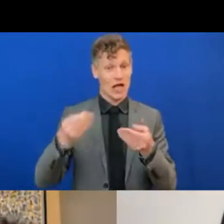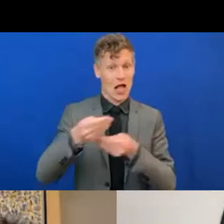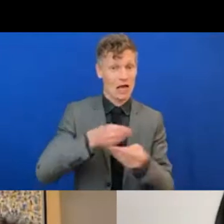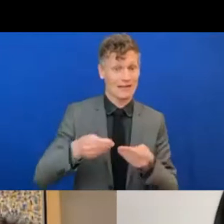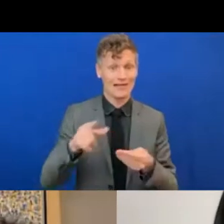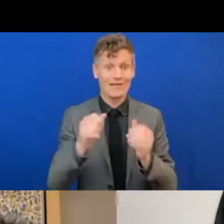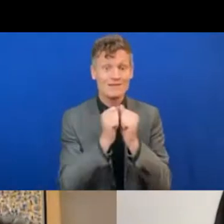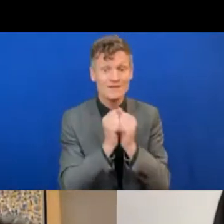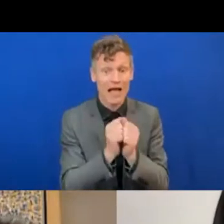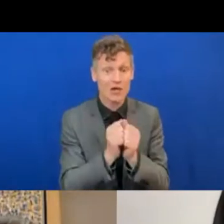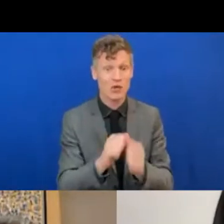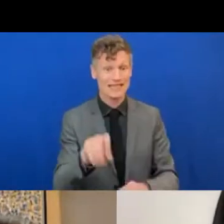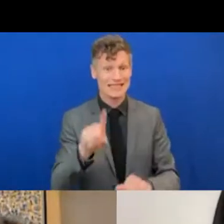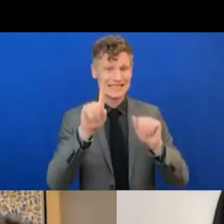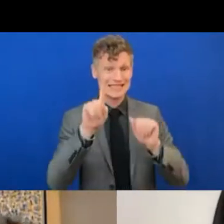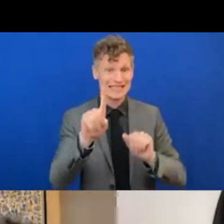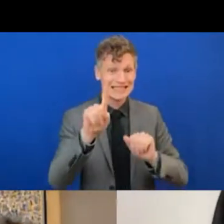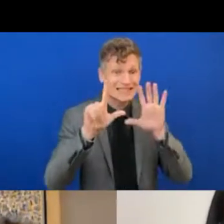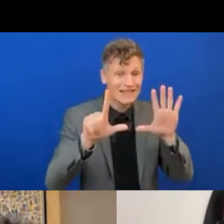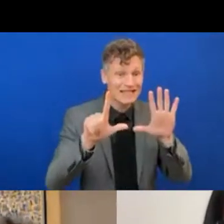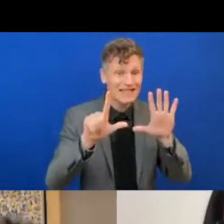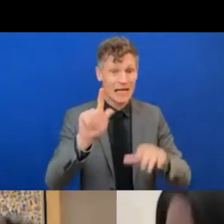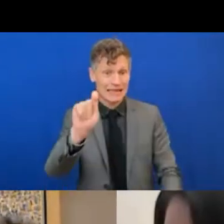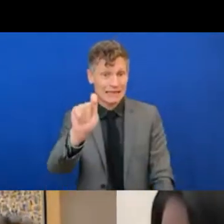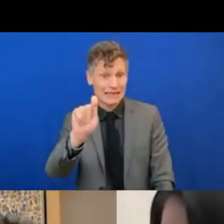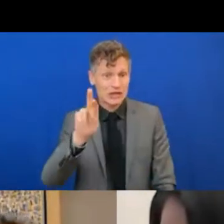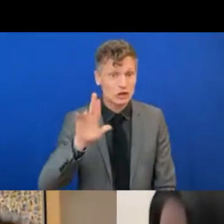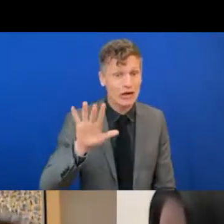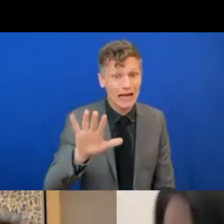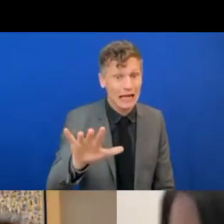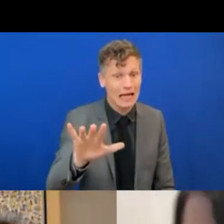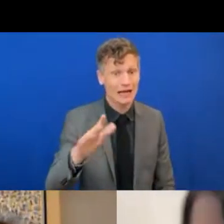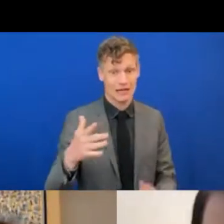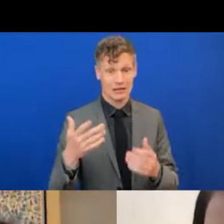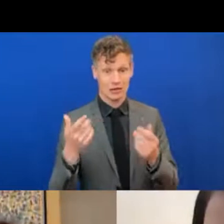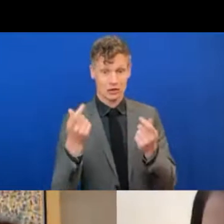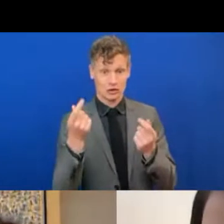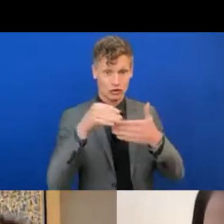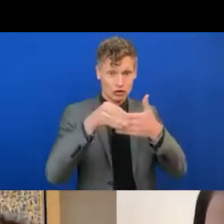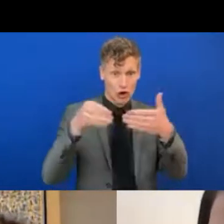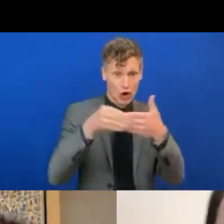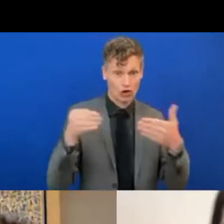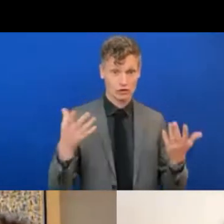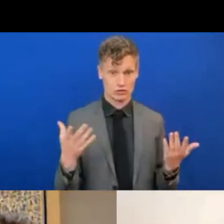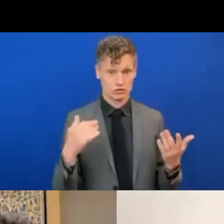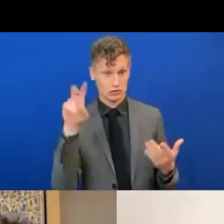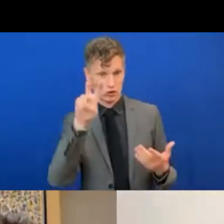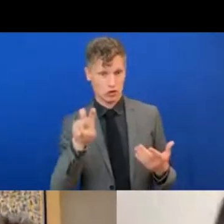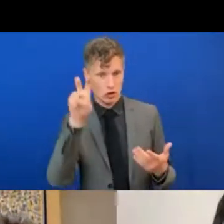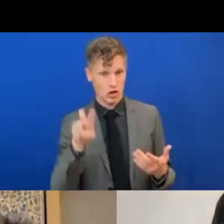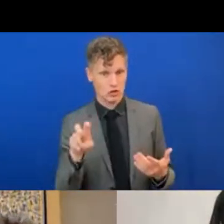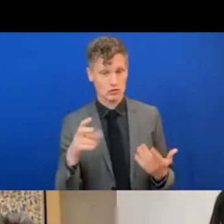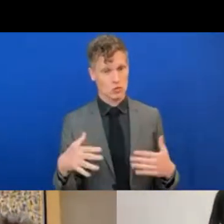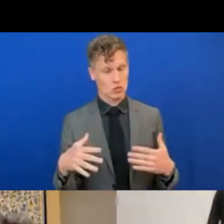be accessible and inclusive. So I bet that all the stores that today I am buying from online will want to keep me as a